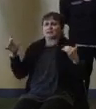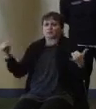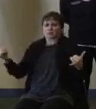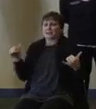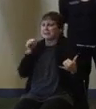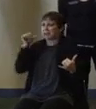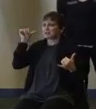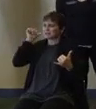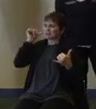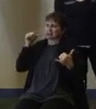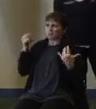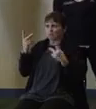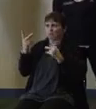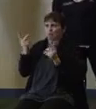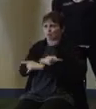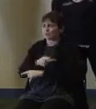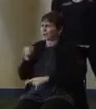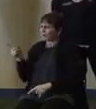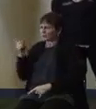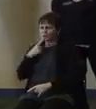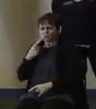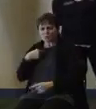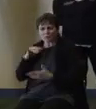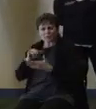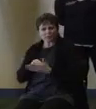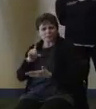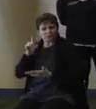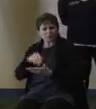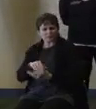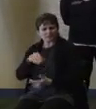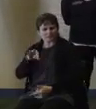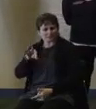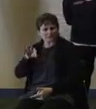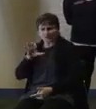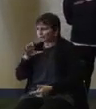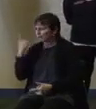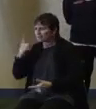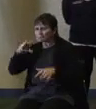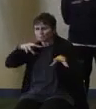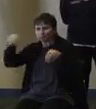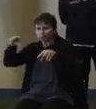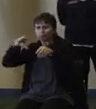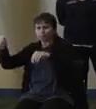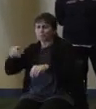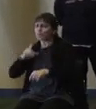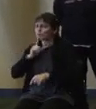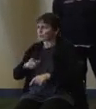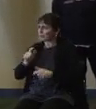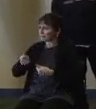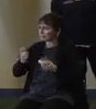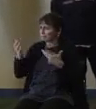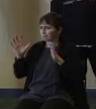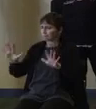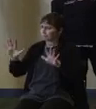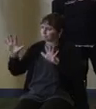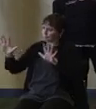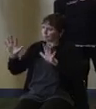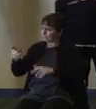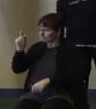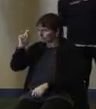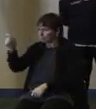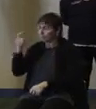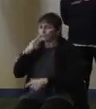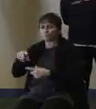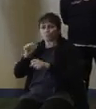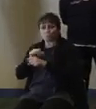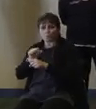1,980 out as we were walking down here. Hats off to the crews, the women and men, to the power companies themselves, and especially, Joe, to